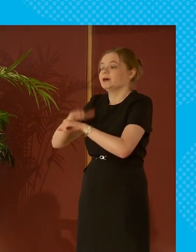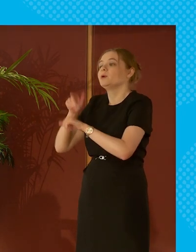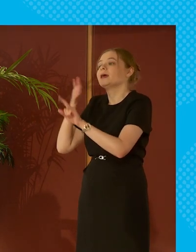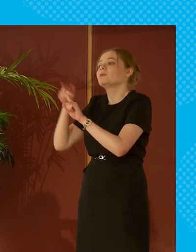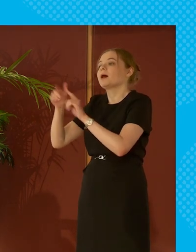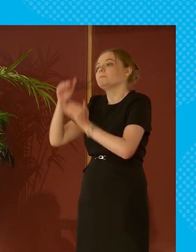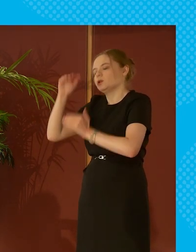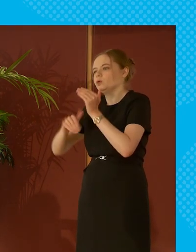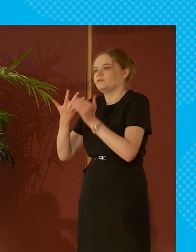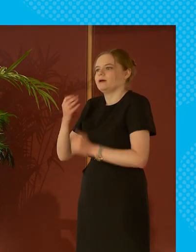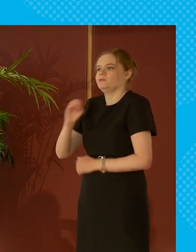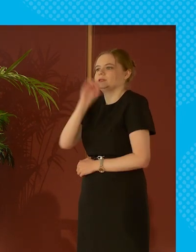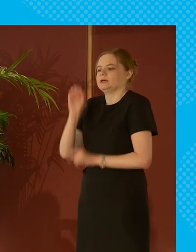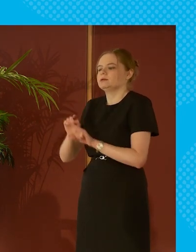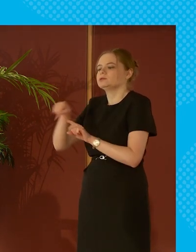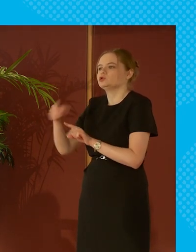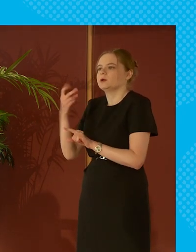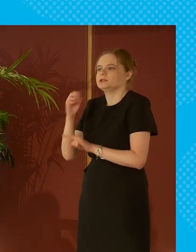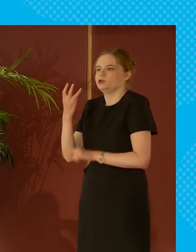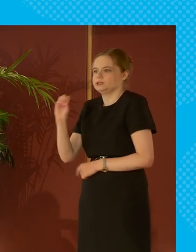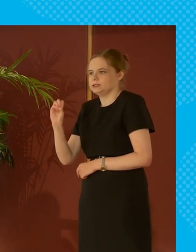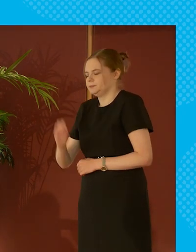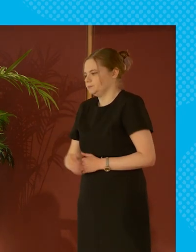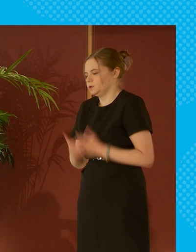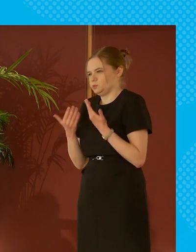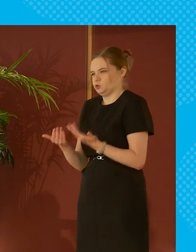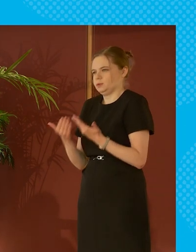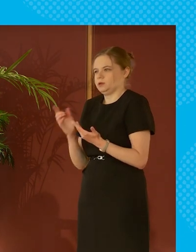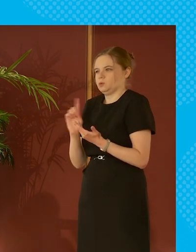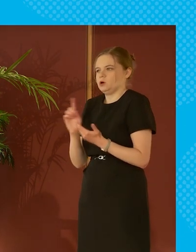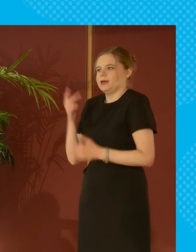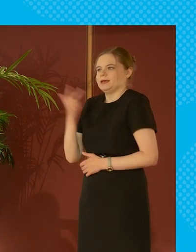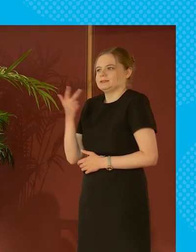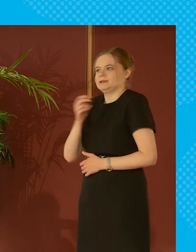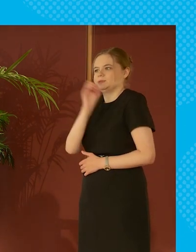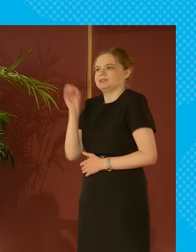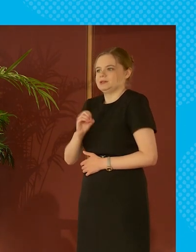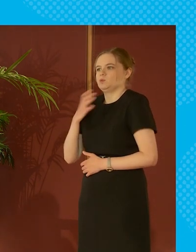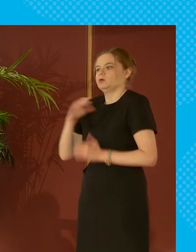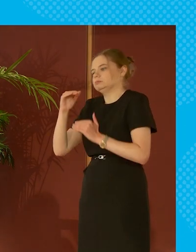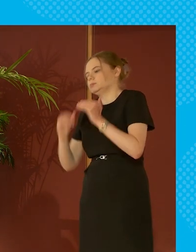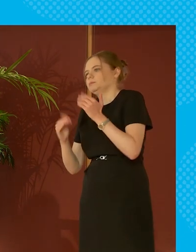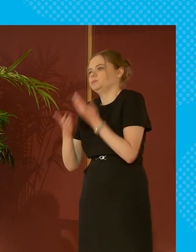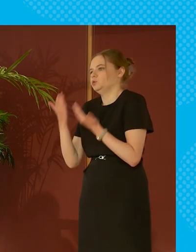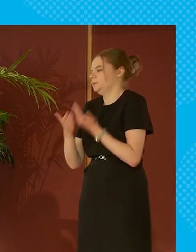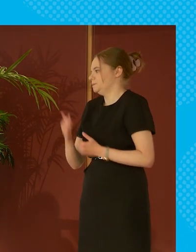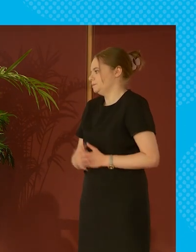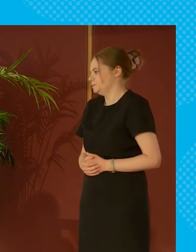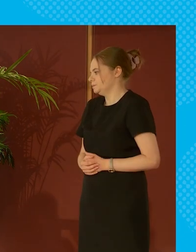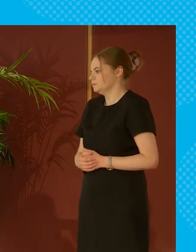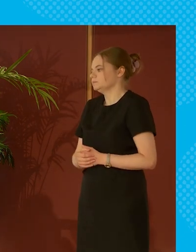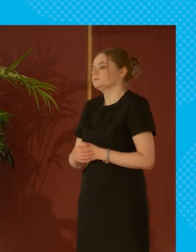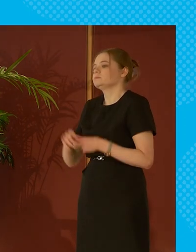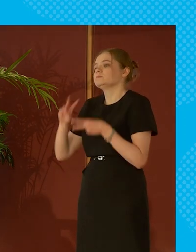that below 5% by 2030 and that's currently at around 18%. The other two